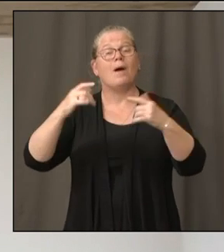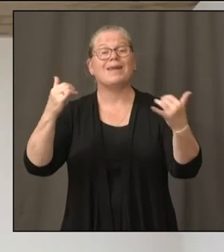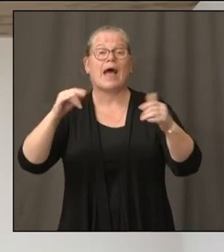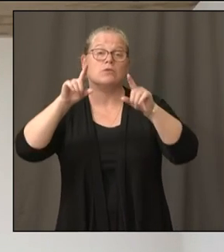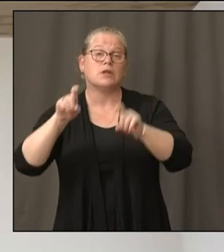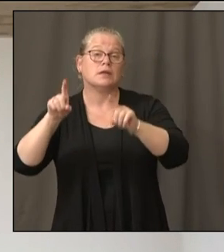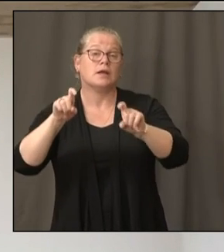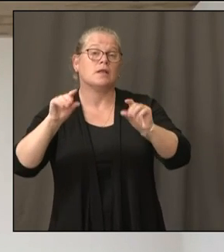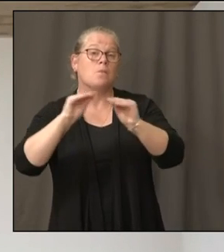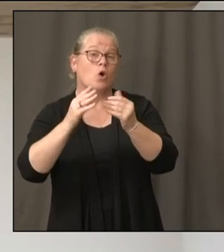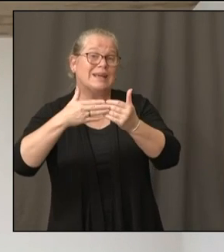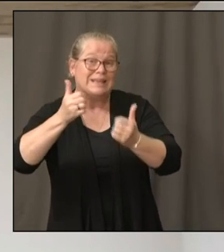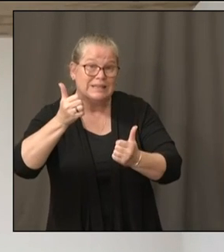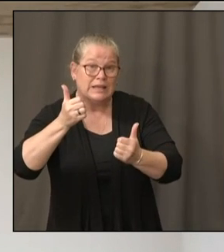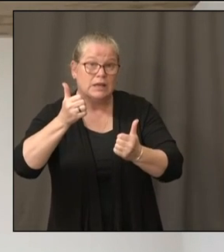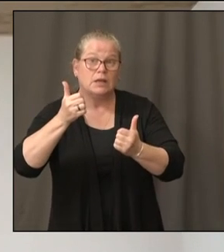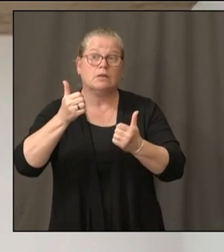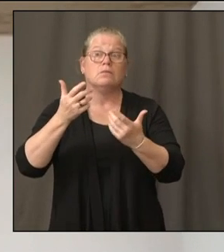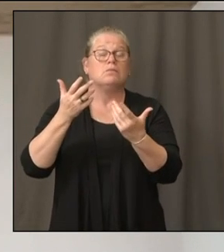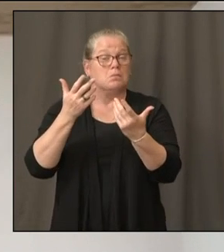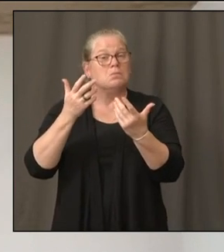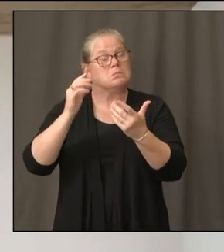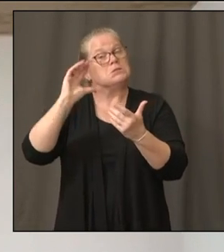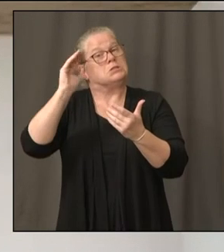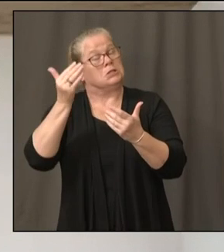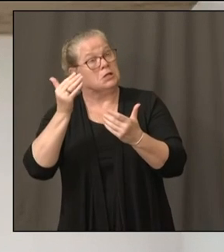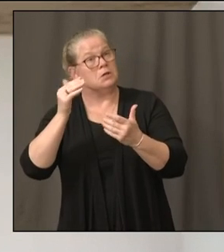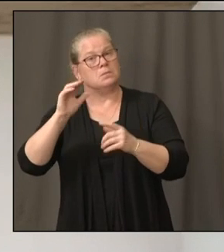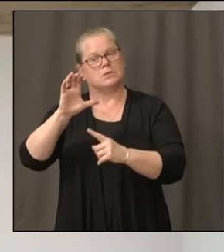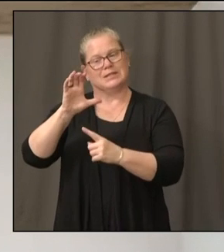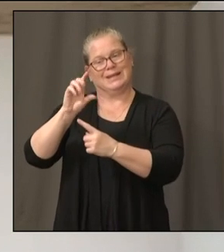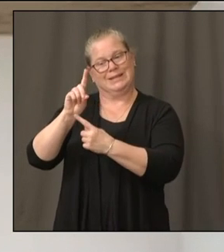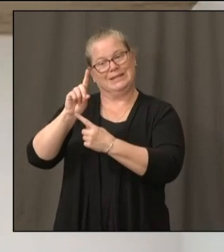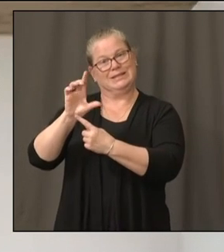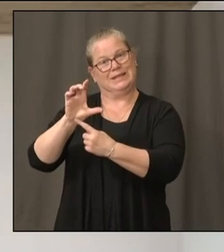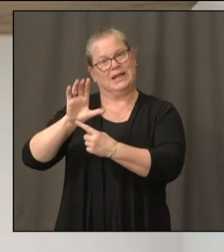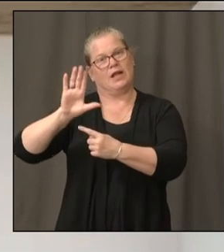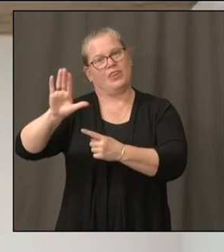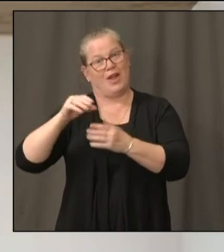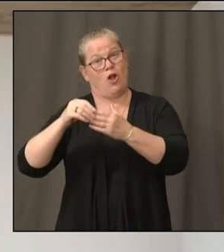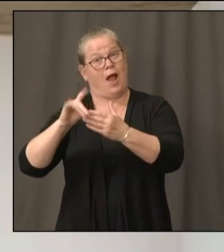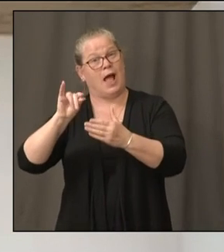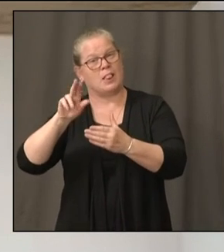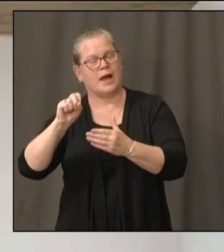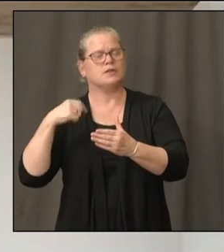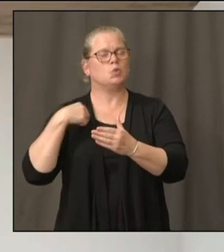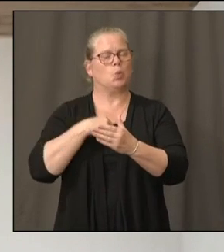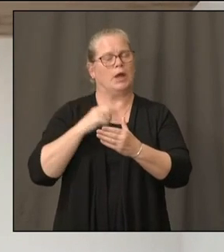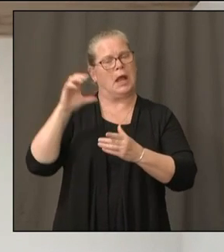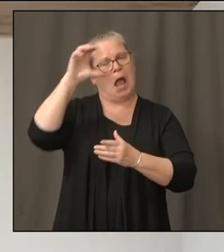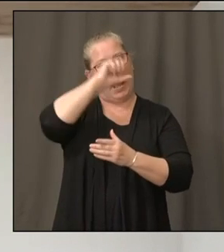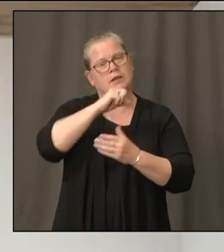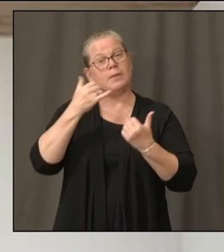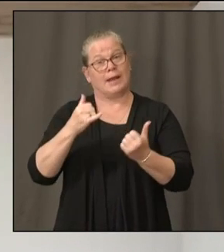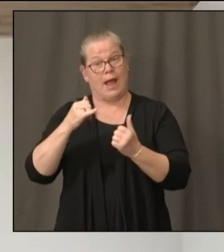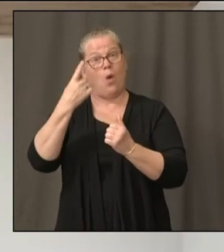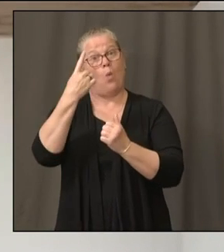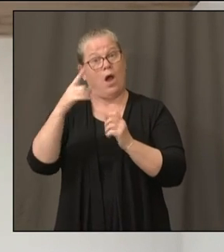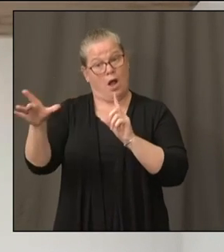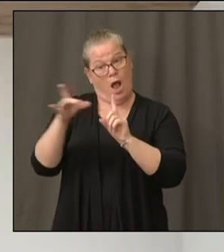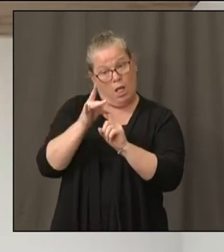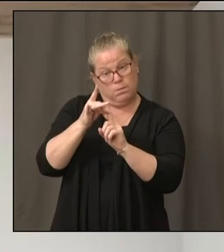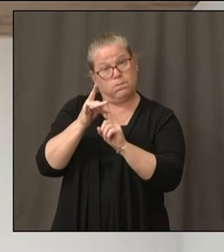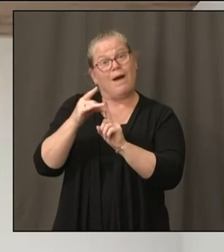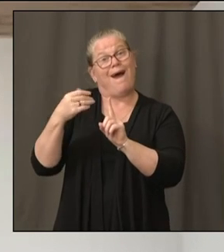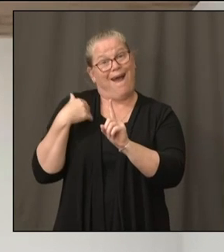current estimate, and this is consistent with CDC guidelines, is that we probably have 10 people who are infected for every